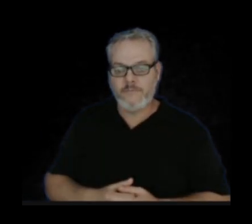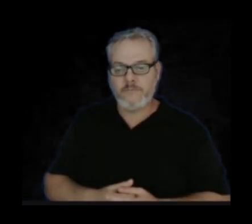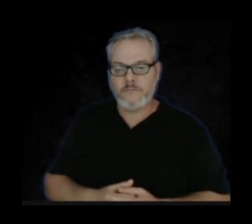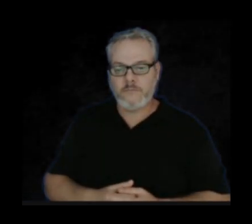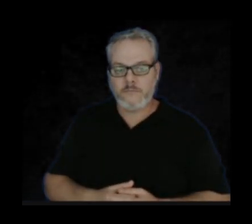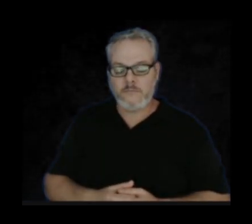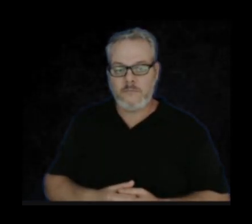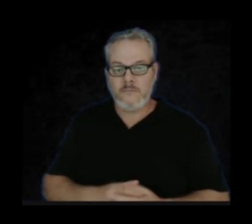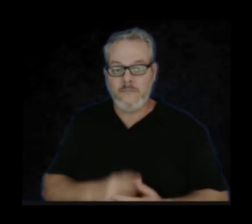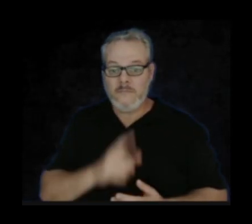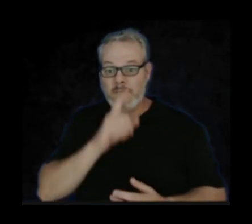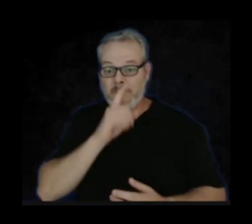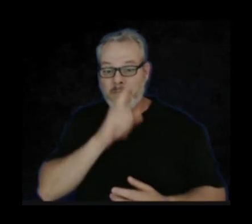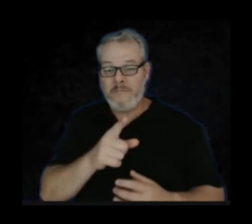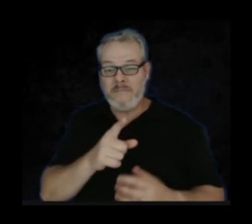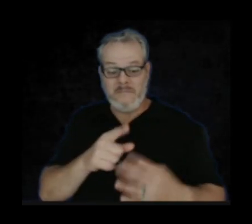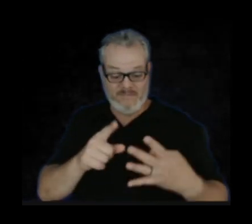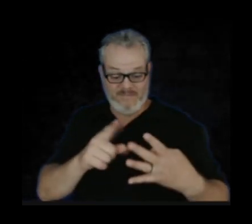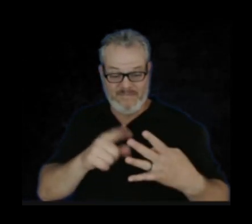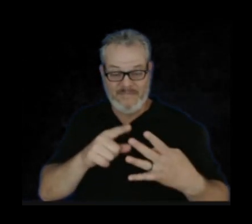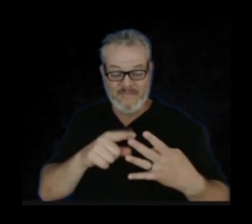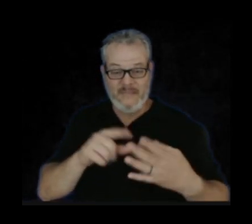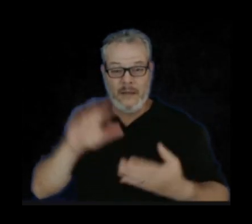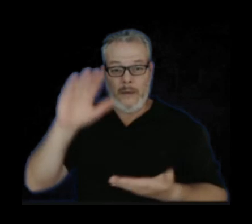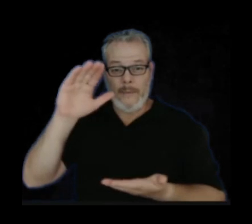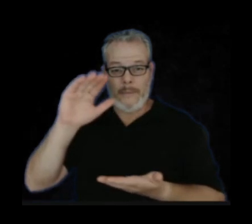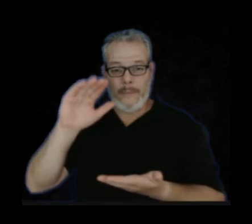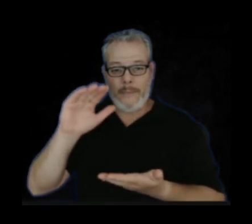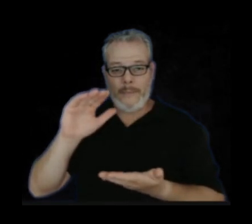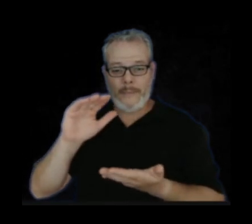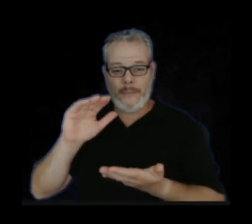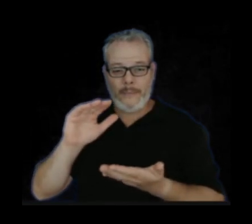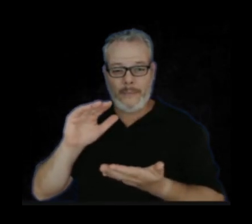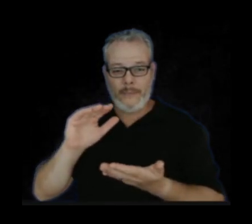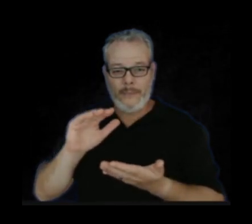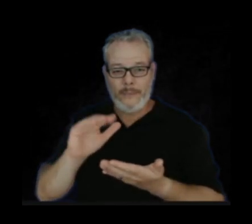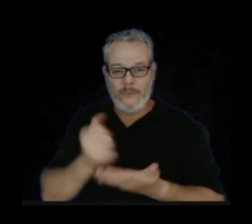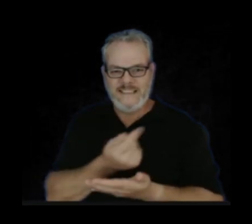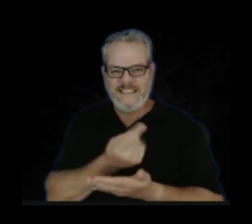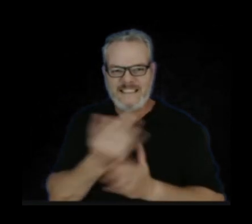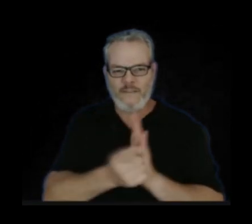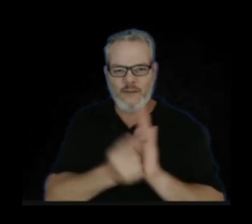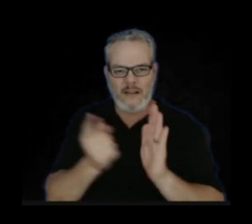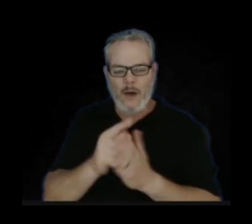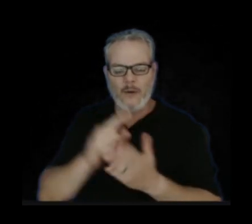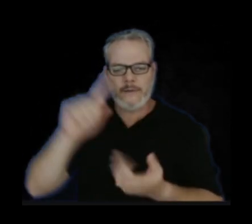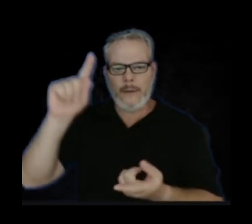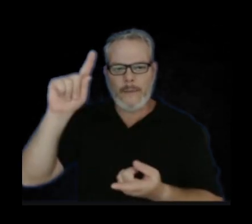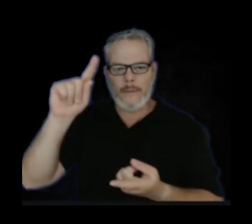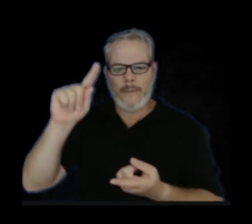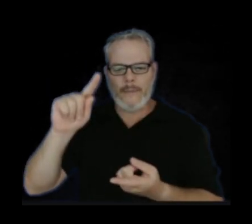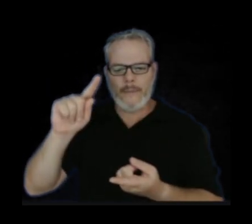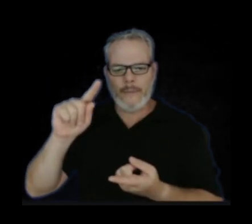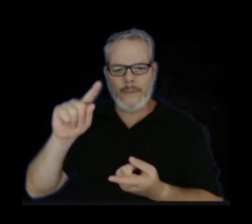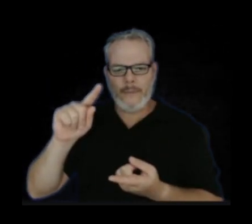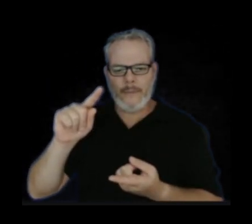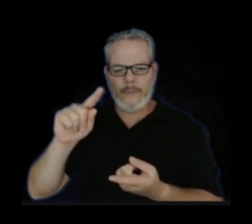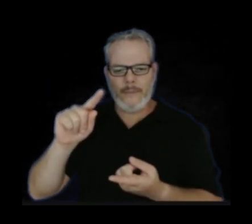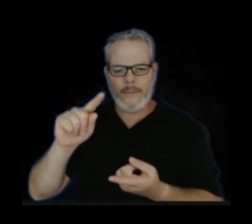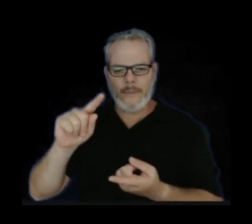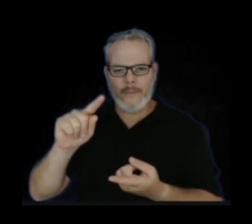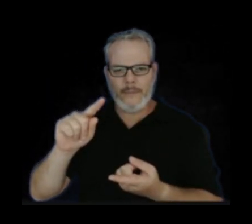Those waned after a few hours. And so you see here an intermediate phase with the lava not